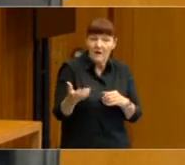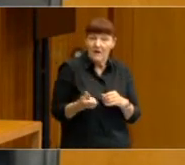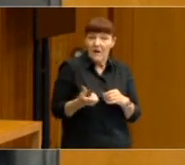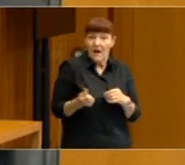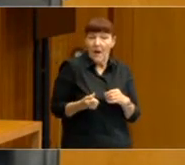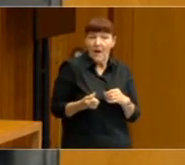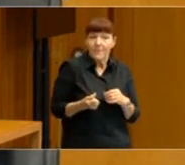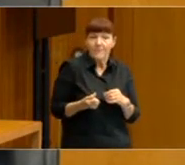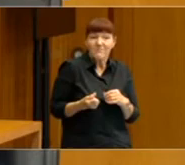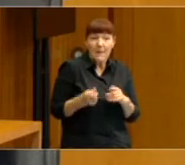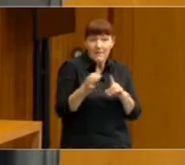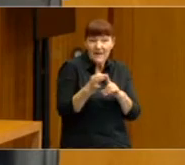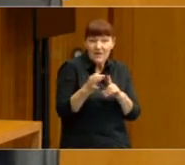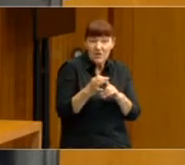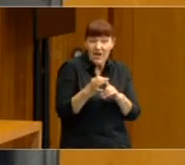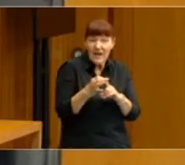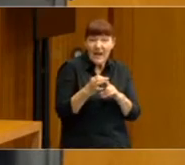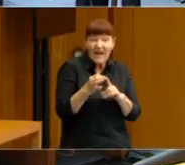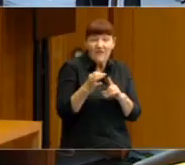that generates dissatisfaction.